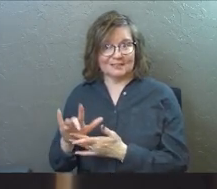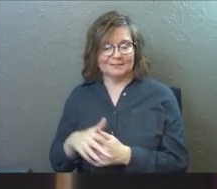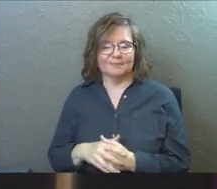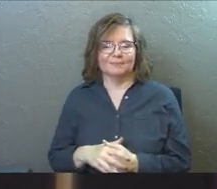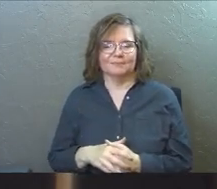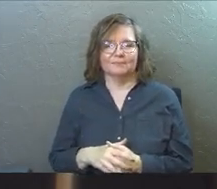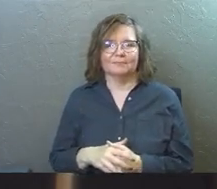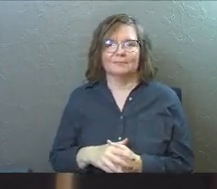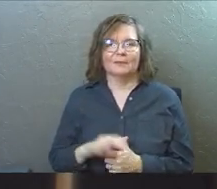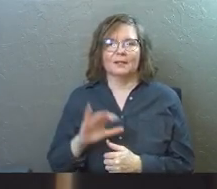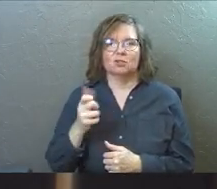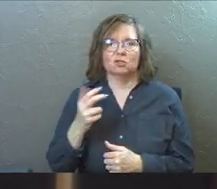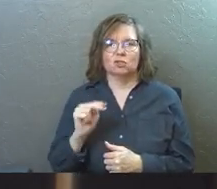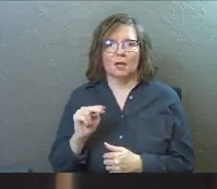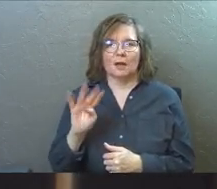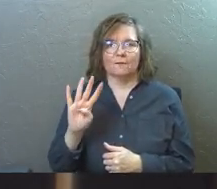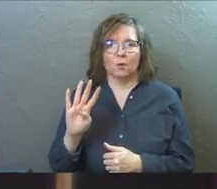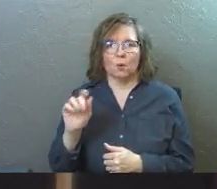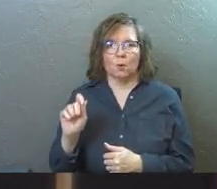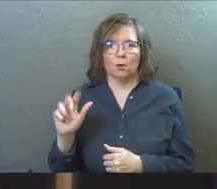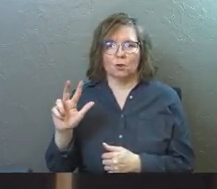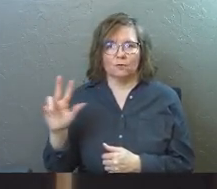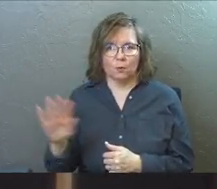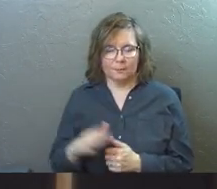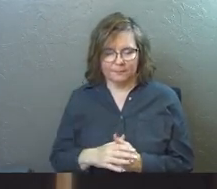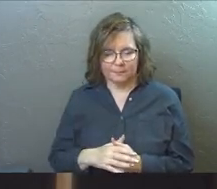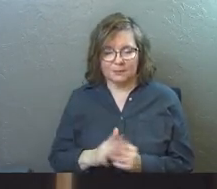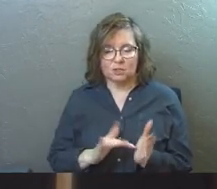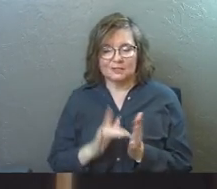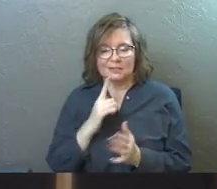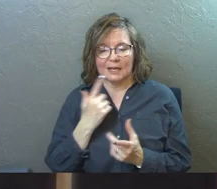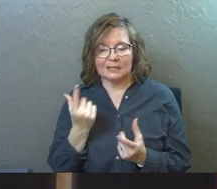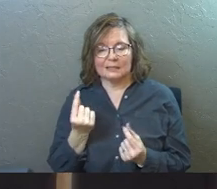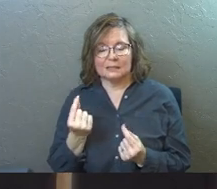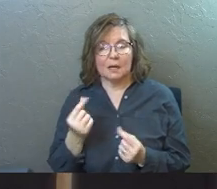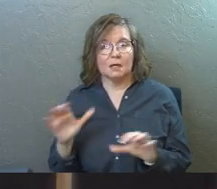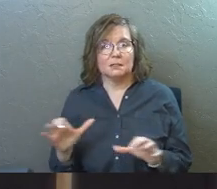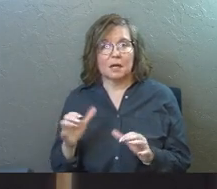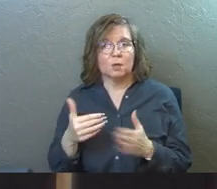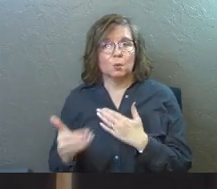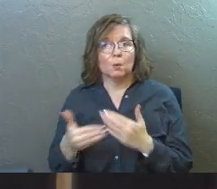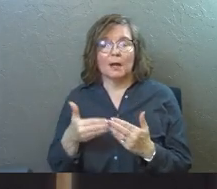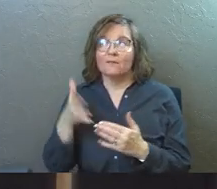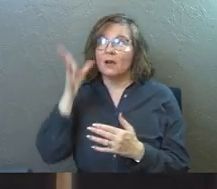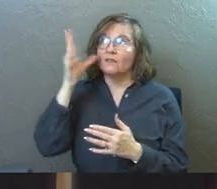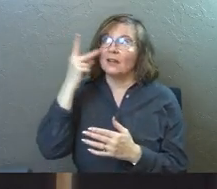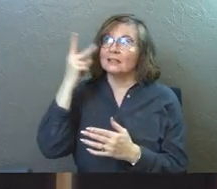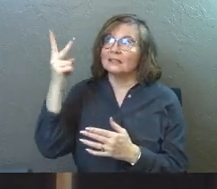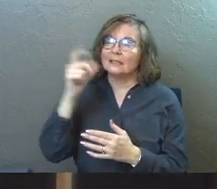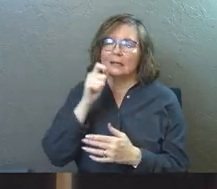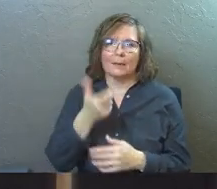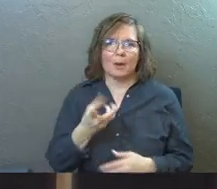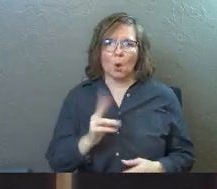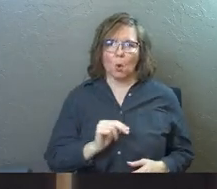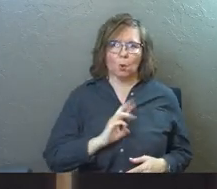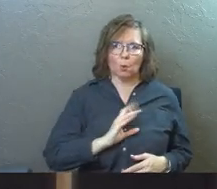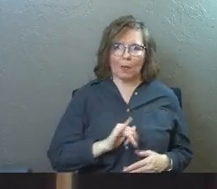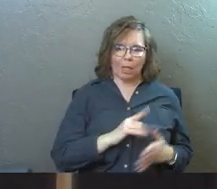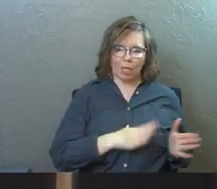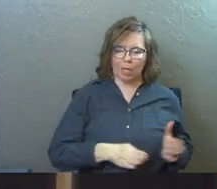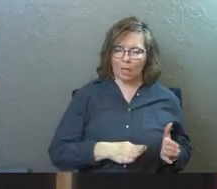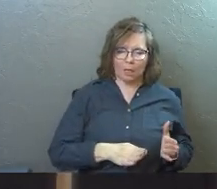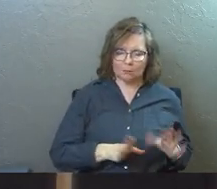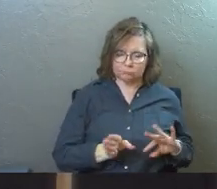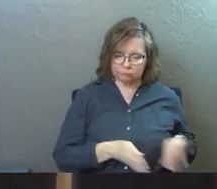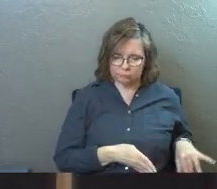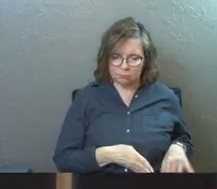John chapter four, verse 34. Jesus says that he does only the father's will and not his own. So he says all the plans